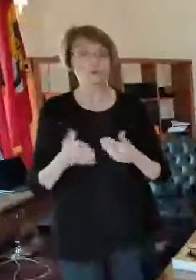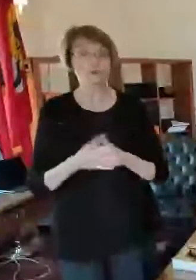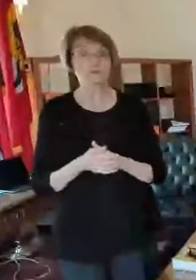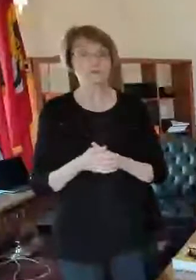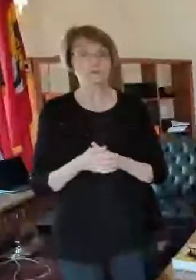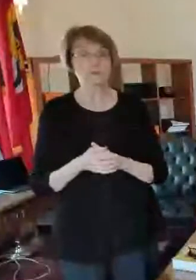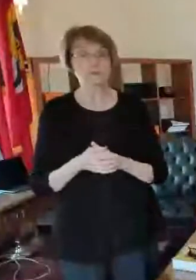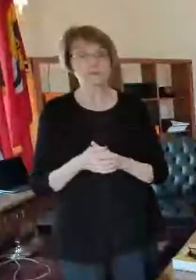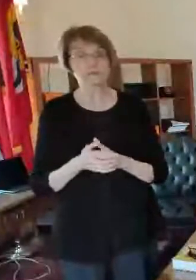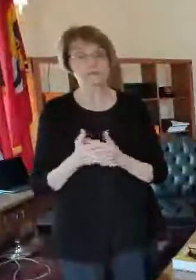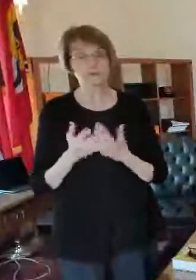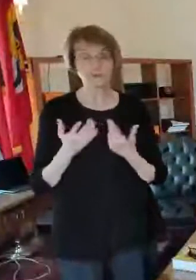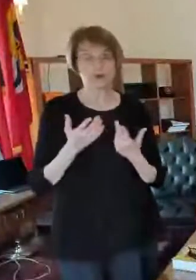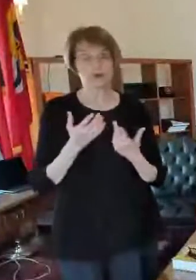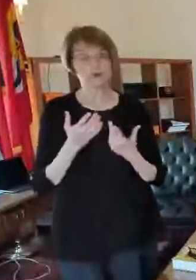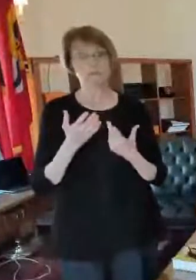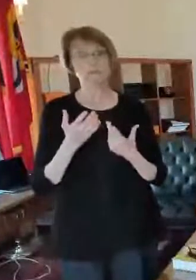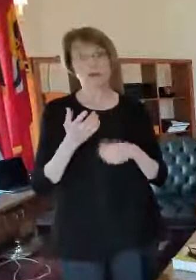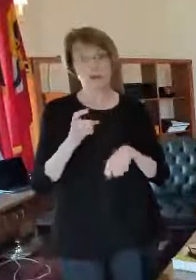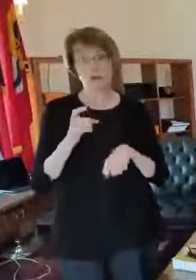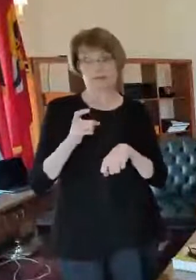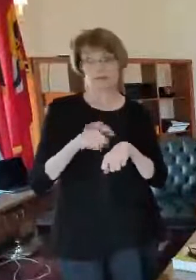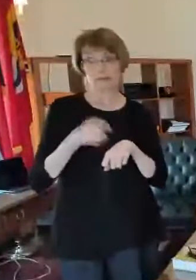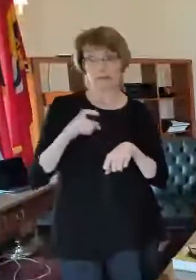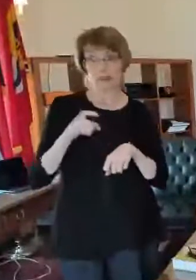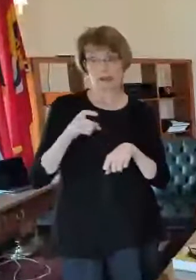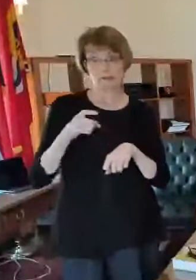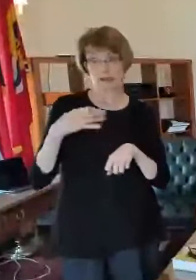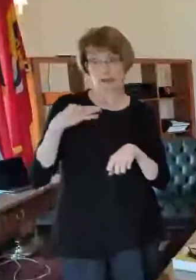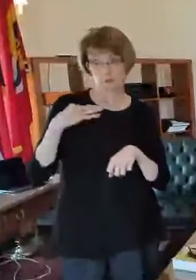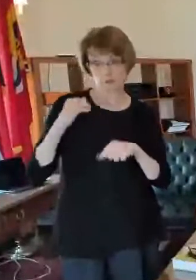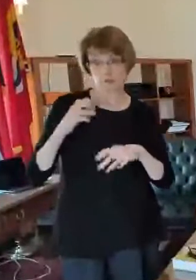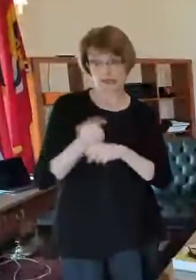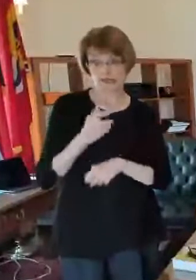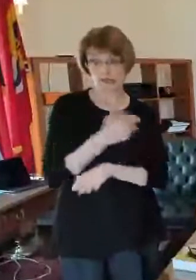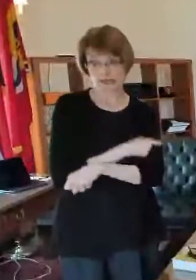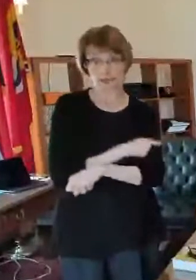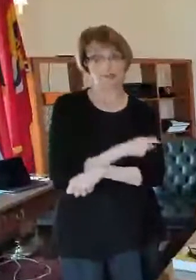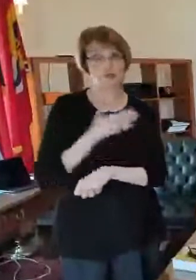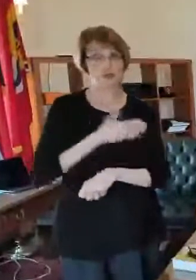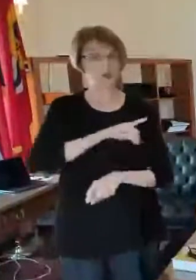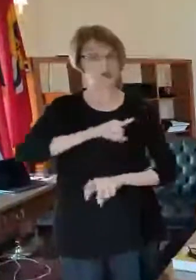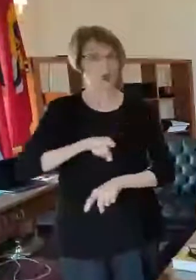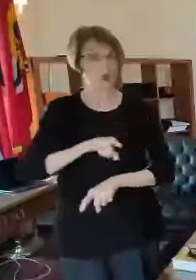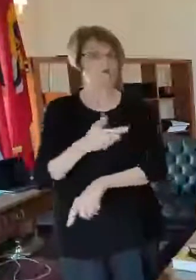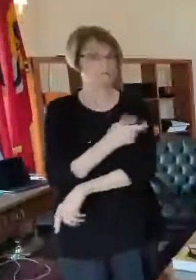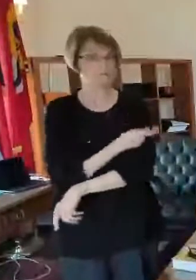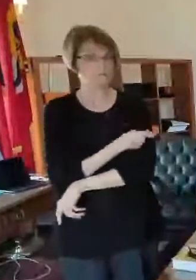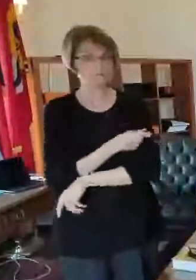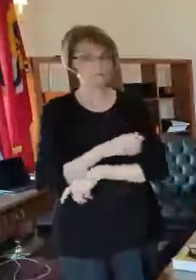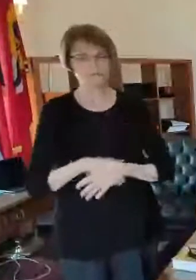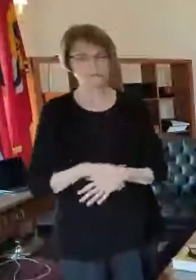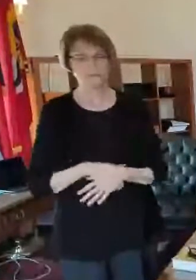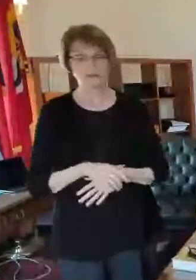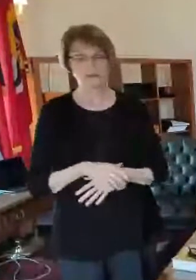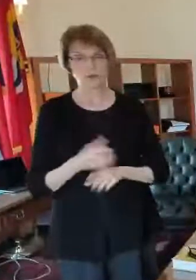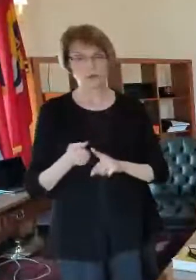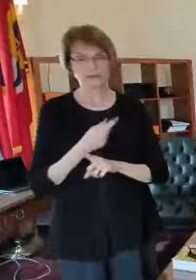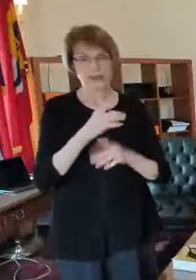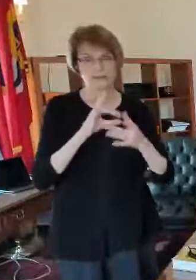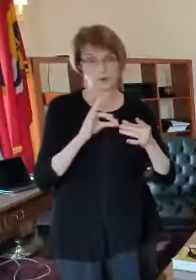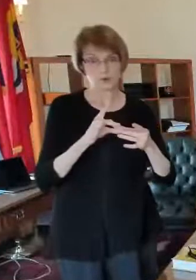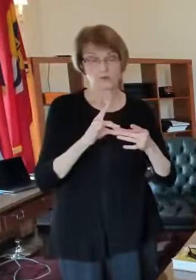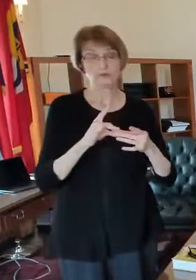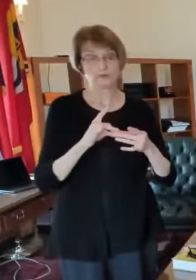when you when you have been eligible and when you've been able you're you're getting the vaccine uh as a bit of a side note this is the